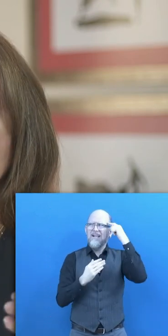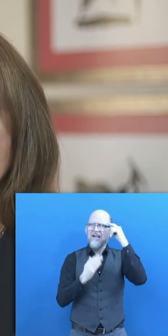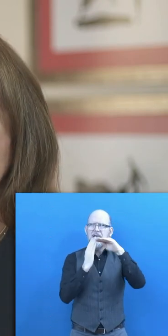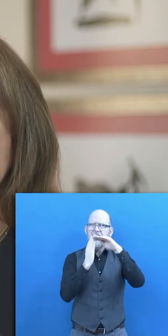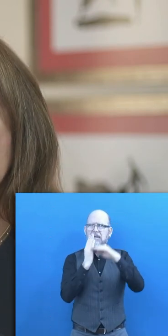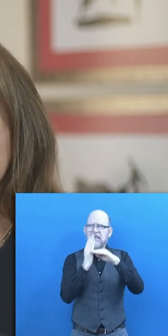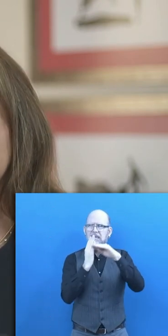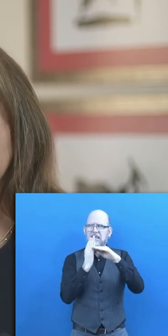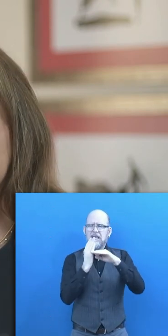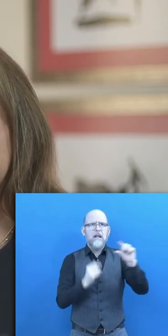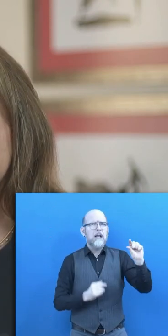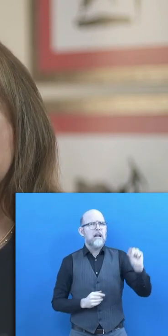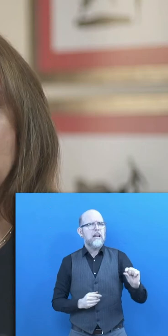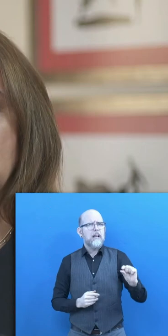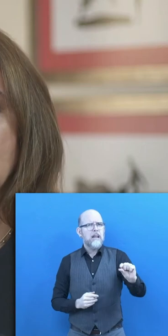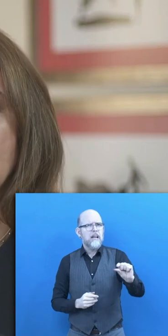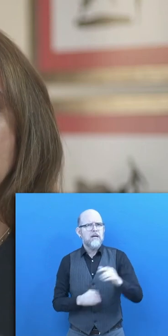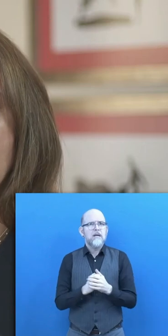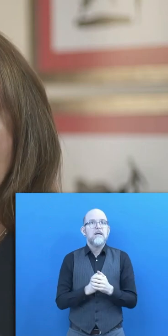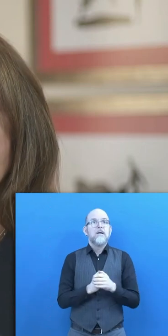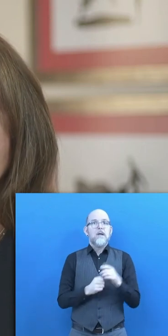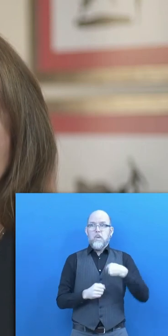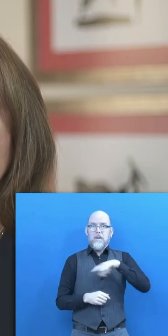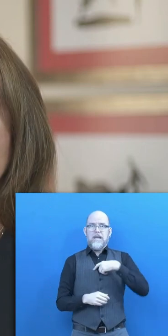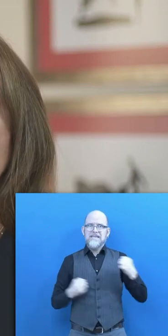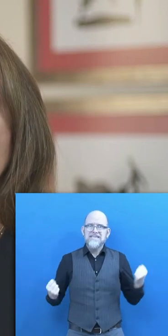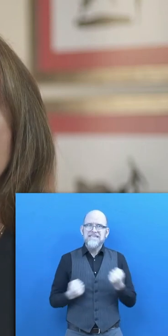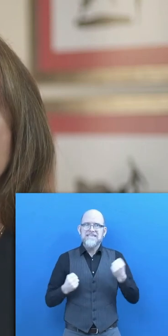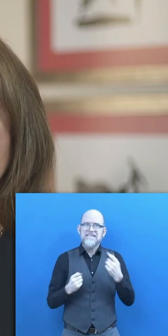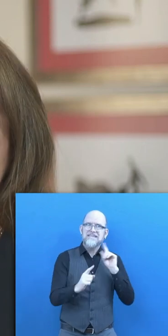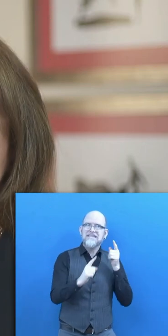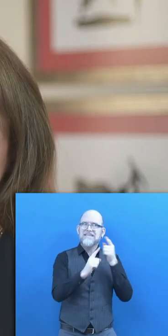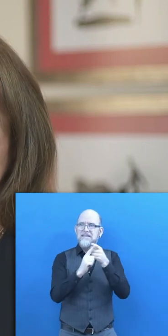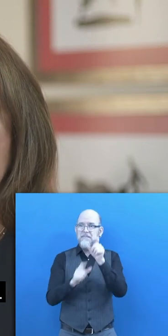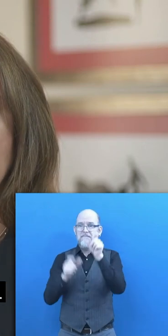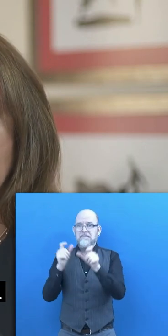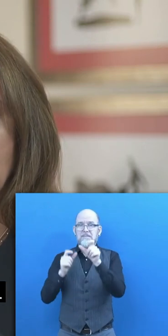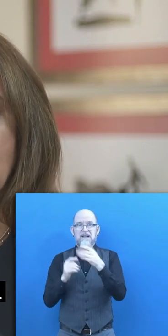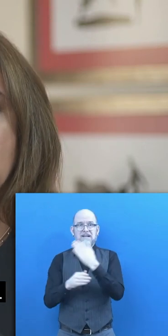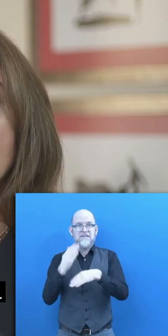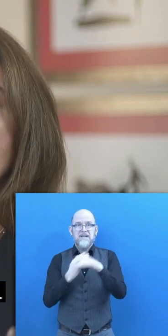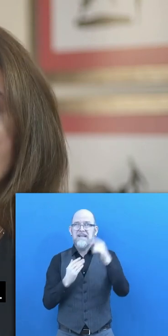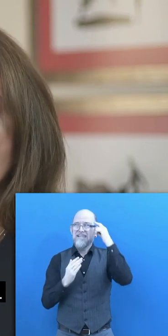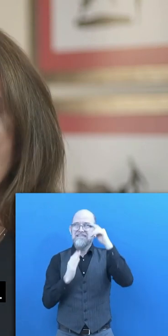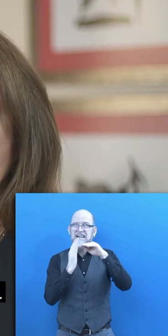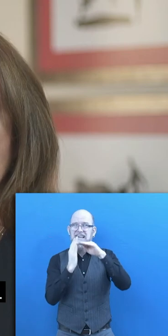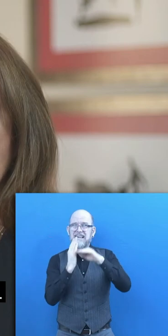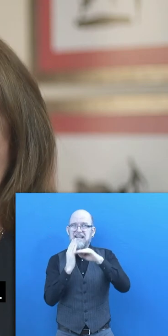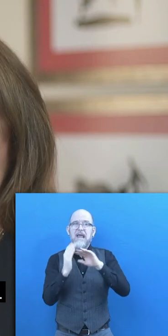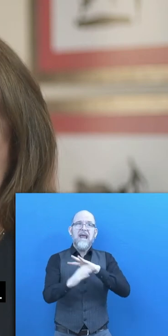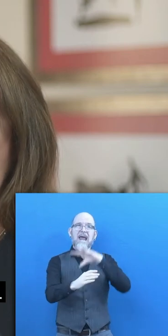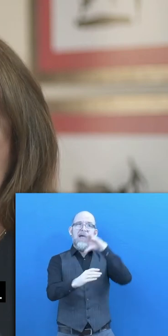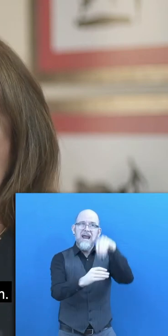have concentrated our job in promoting the access of people with cognitive disabilities for inclusive and reasonable